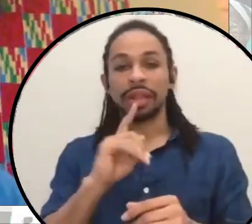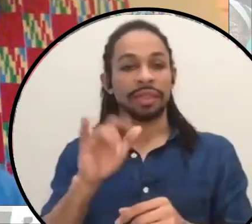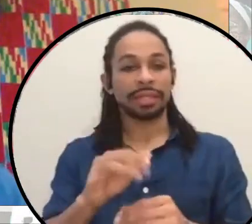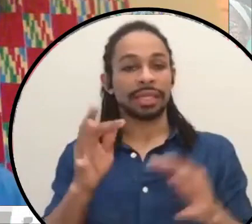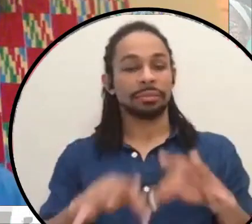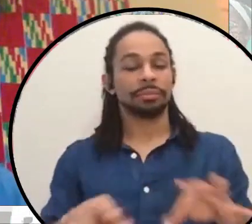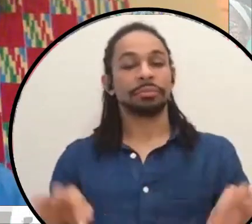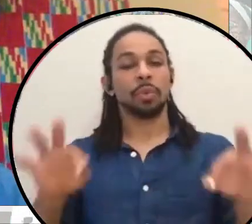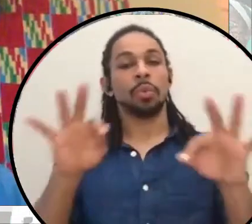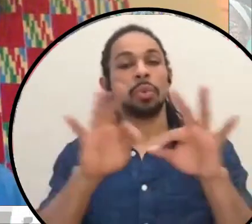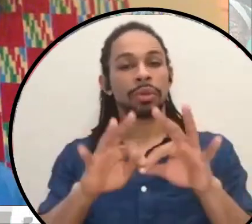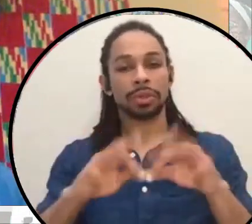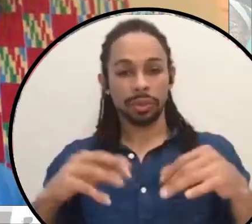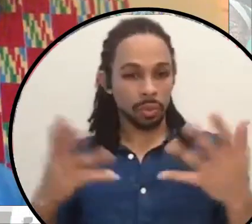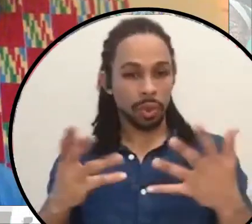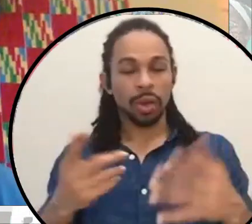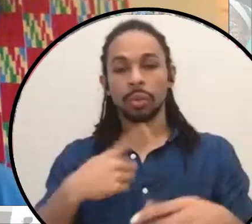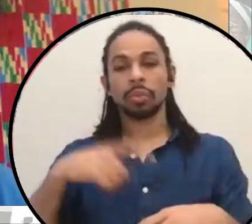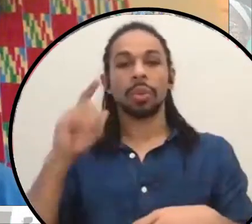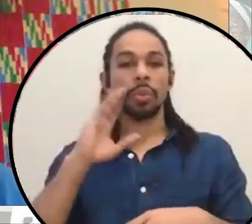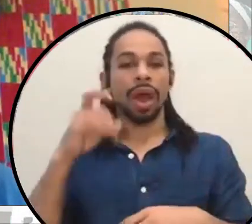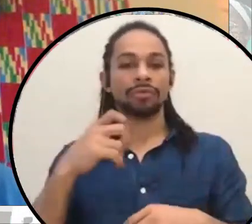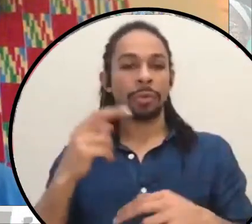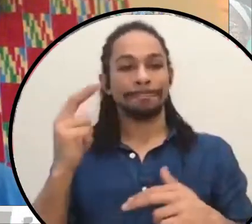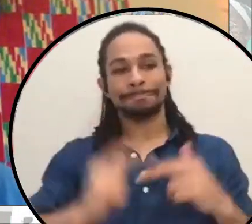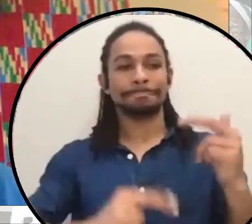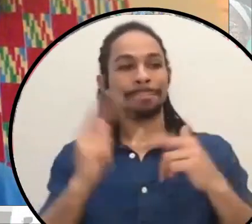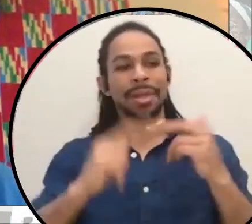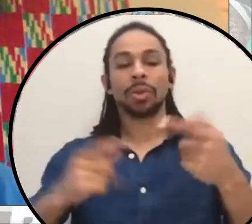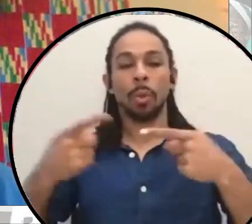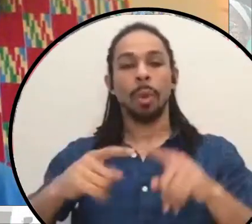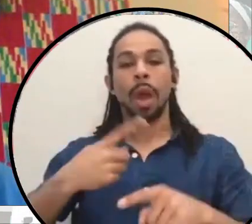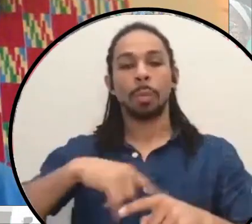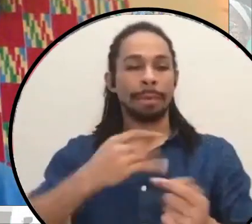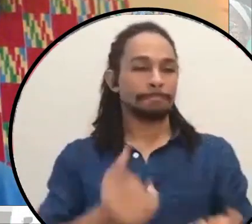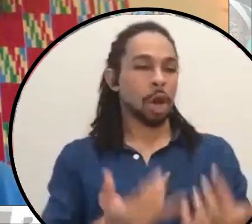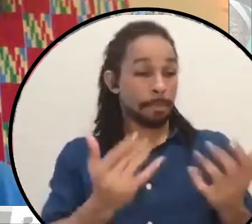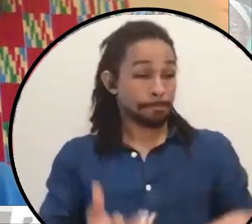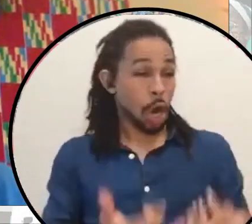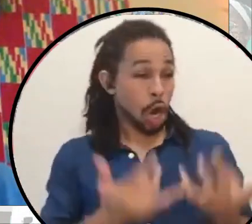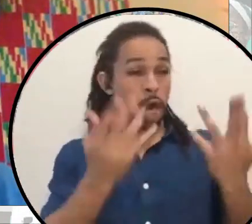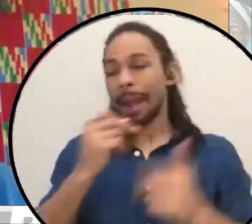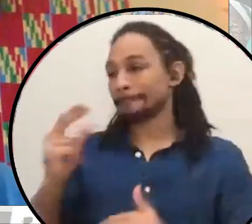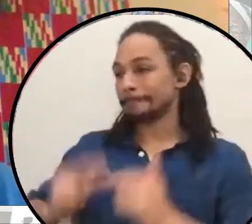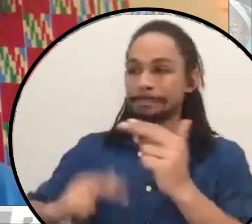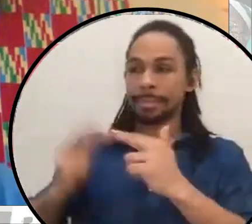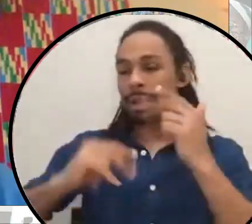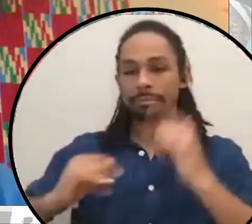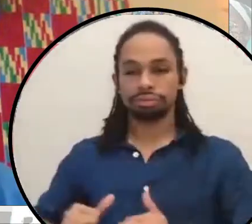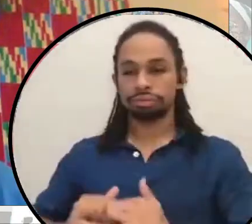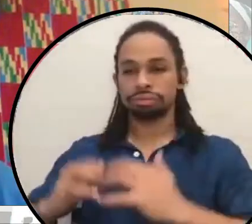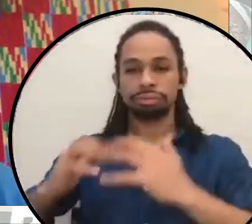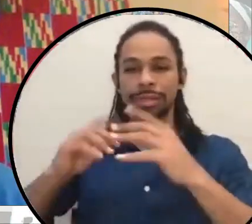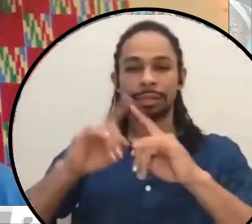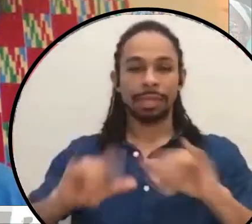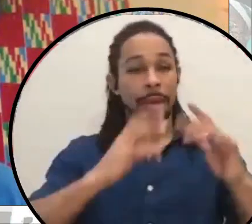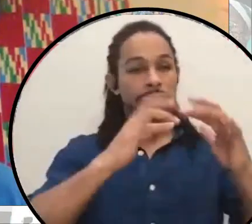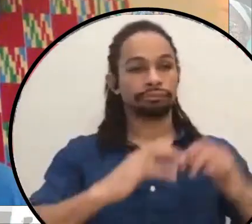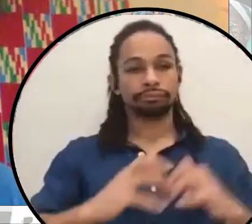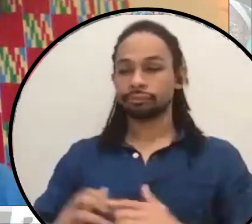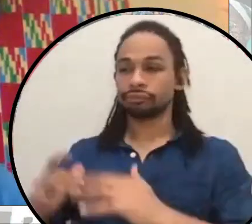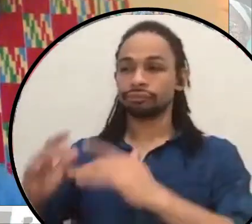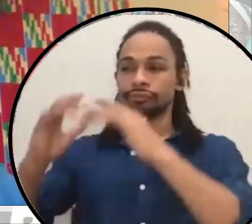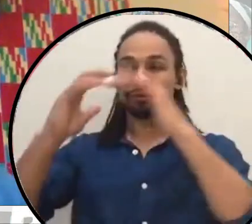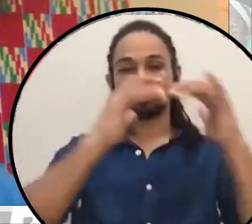we're going to have to build as we burn. And just to give a little bit of an example, we passed